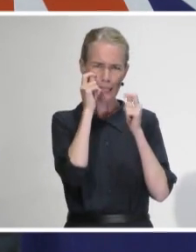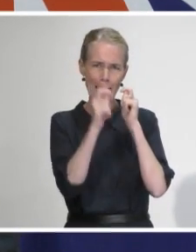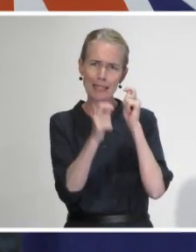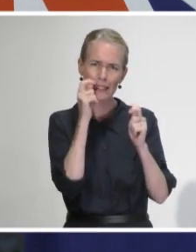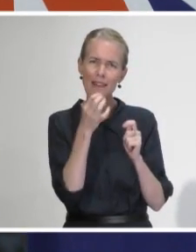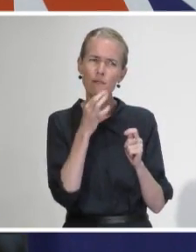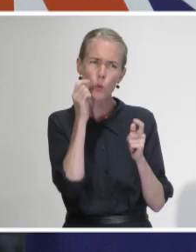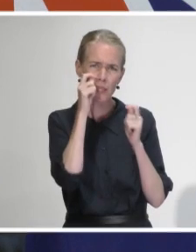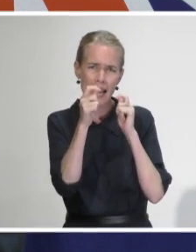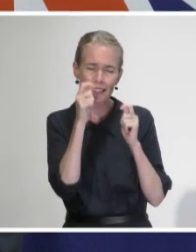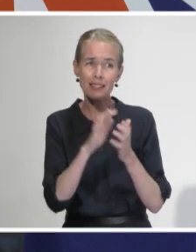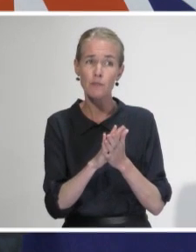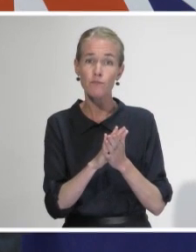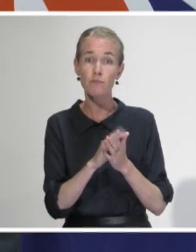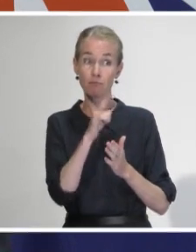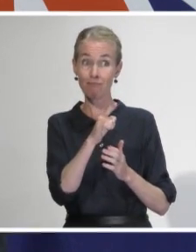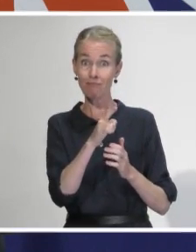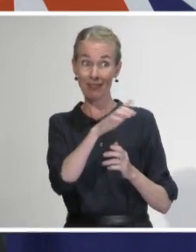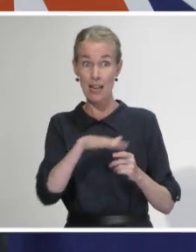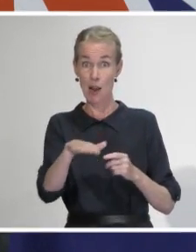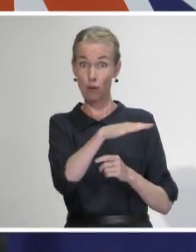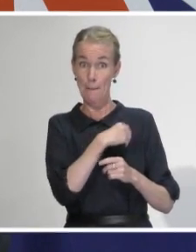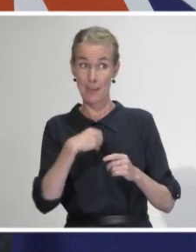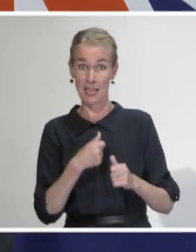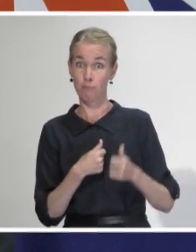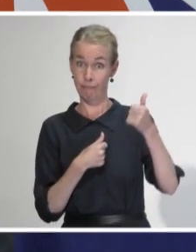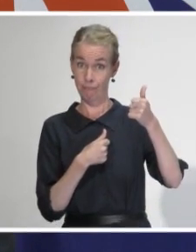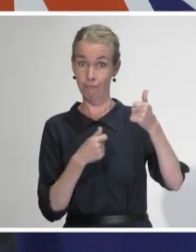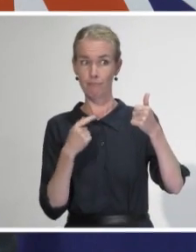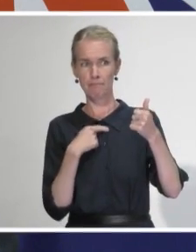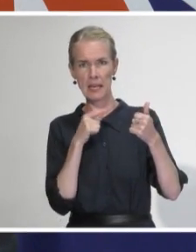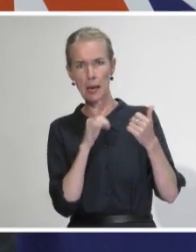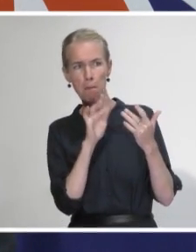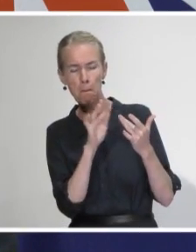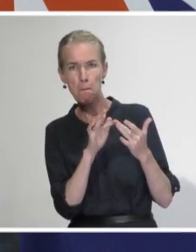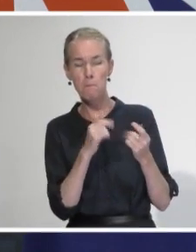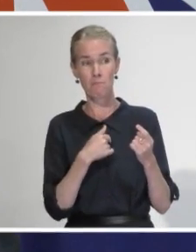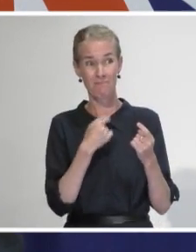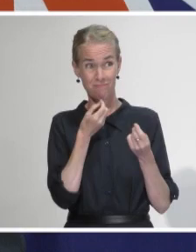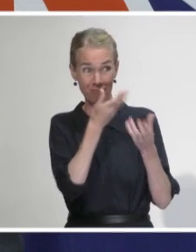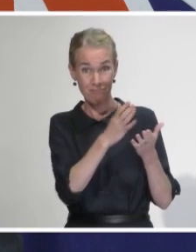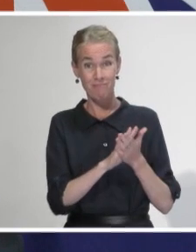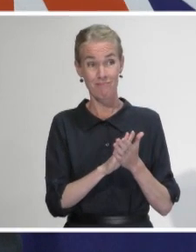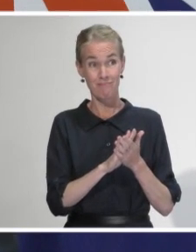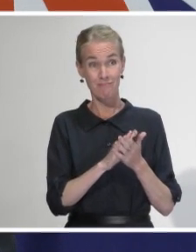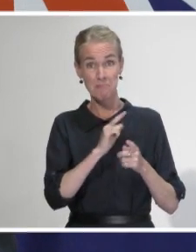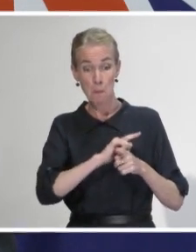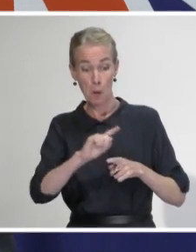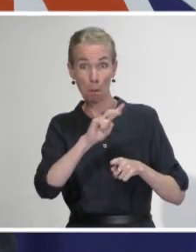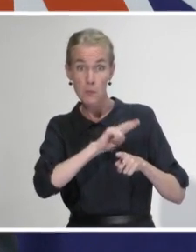text conversation with the chief exec there yesterday and said over this next week or so just get,